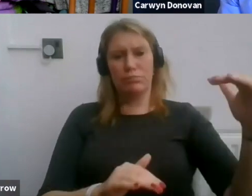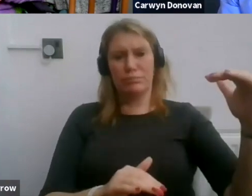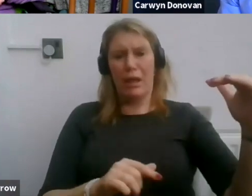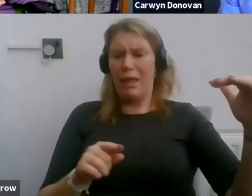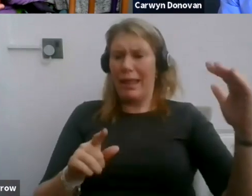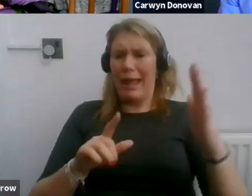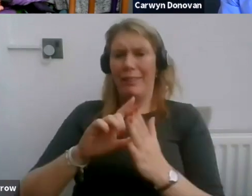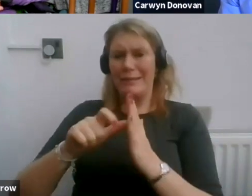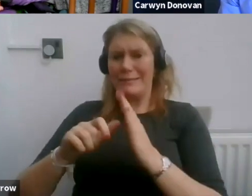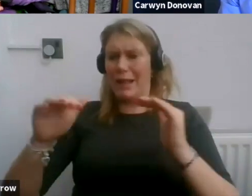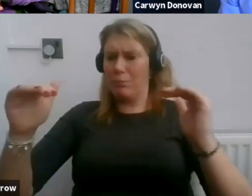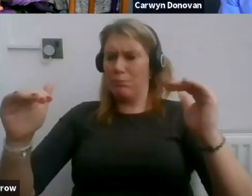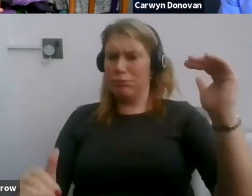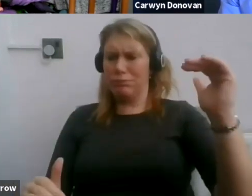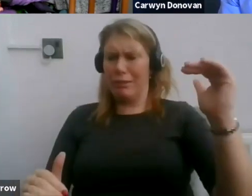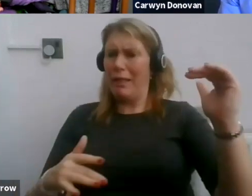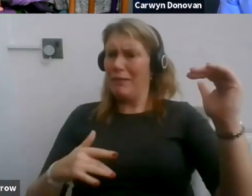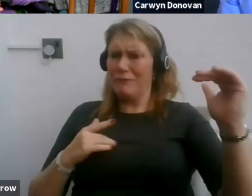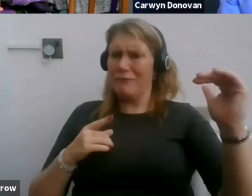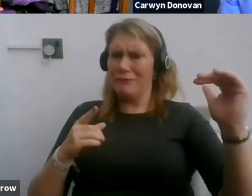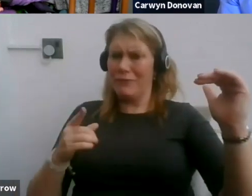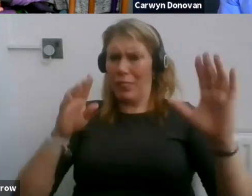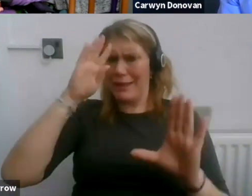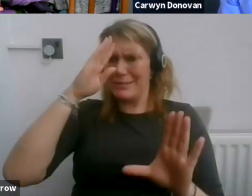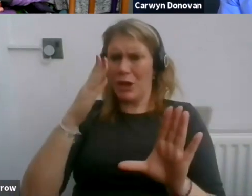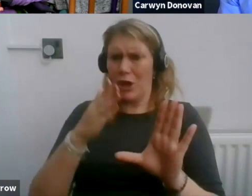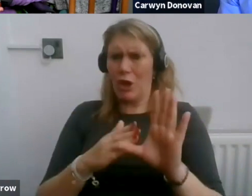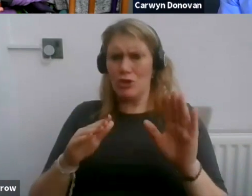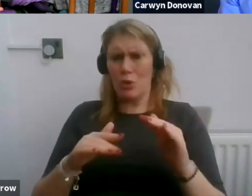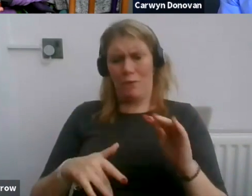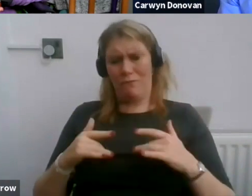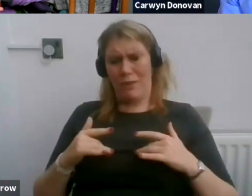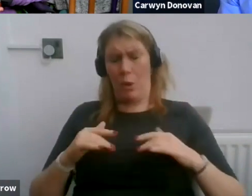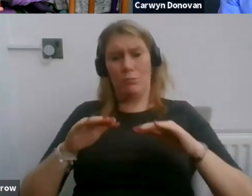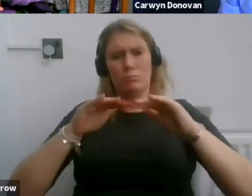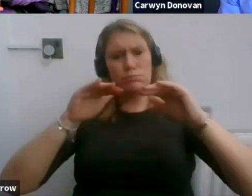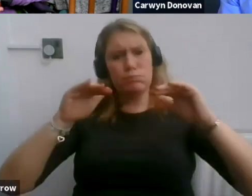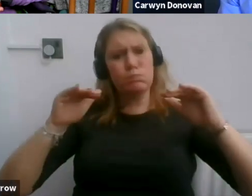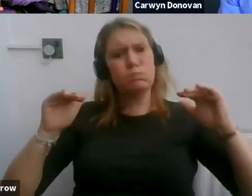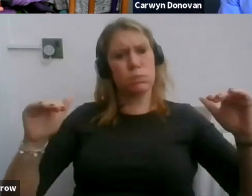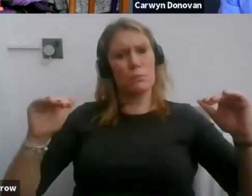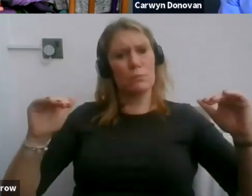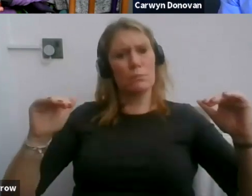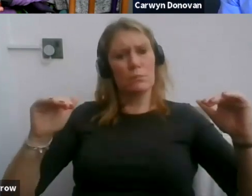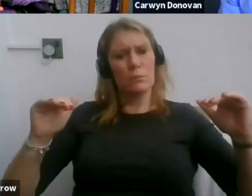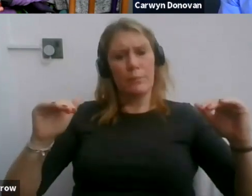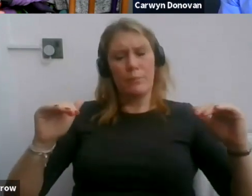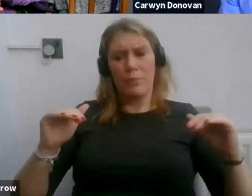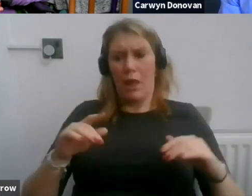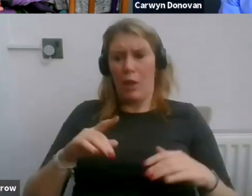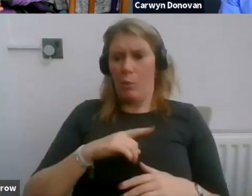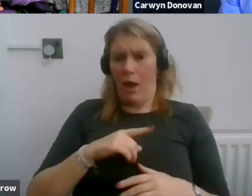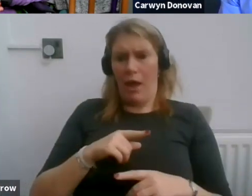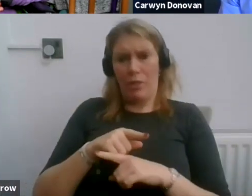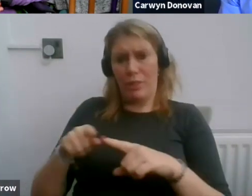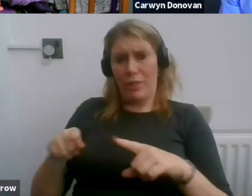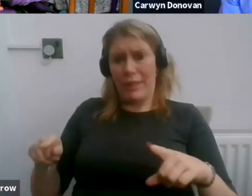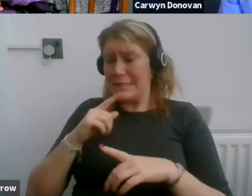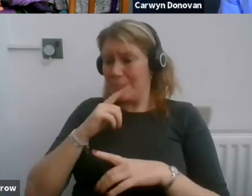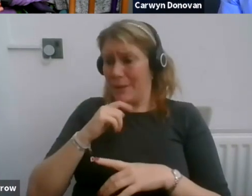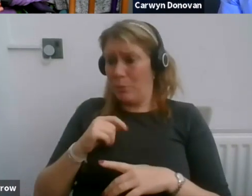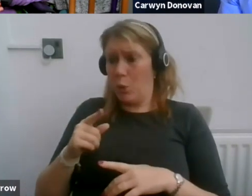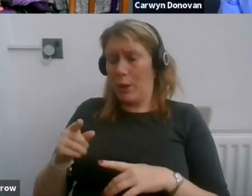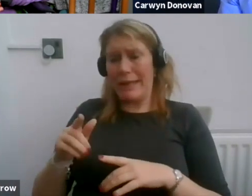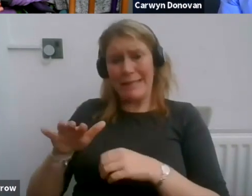those who are actually in work at the moment. Through no fault of their own, when these people were in this unfortunate situation,